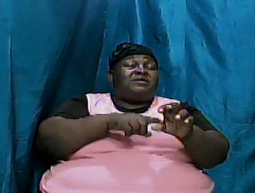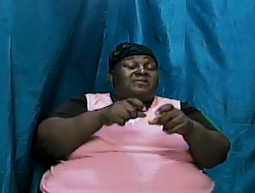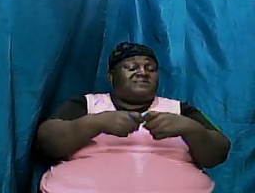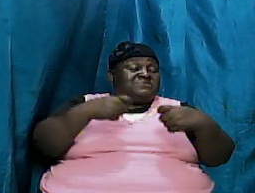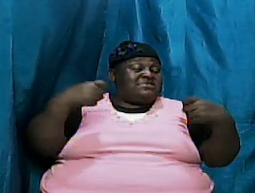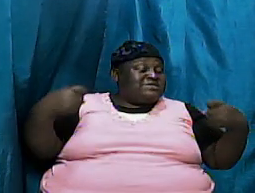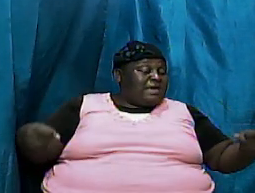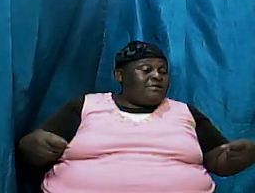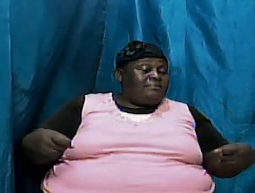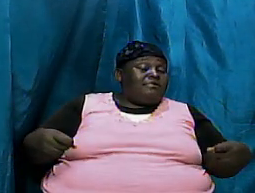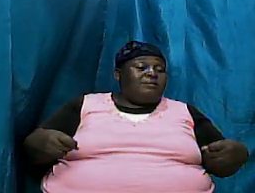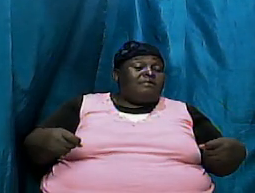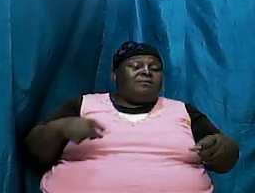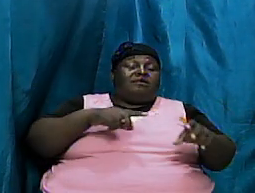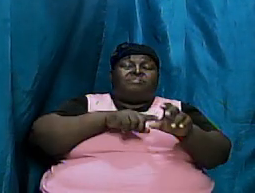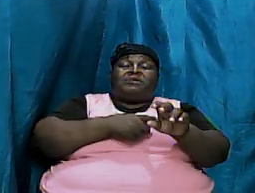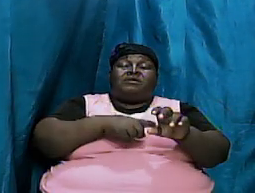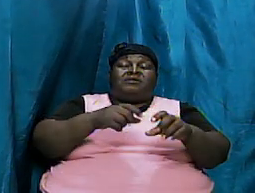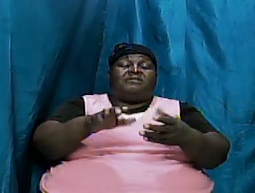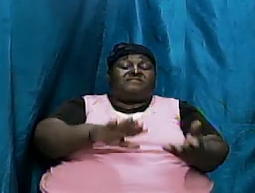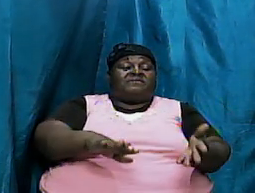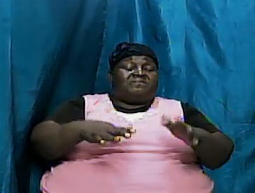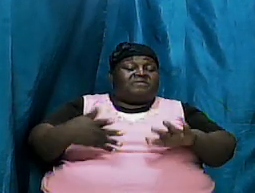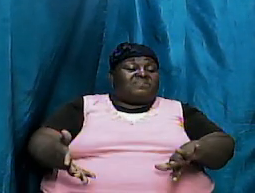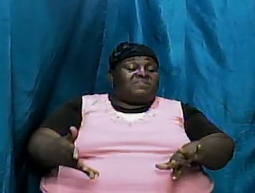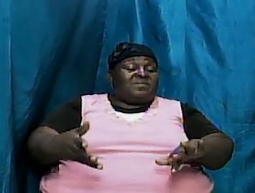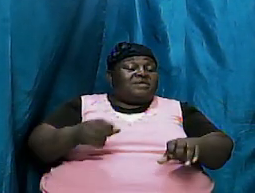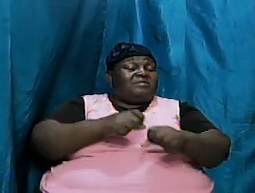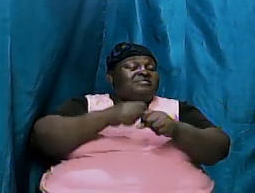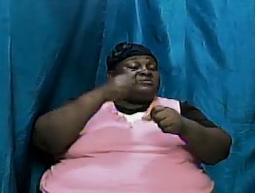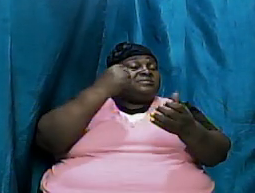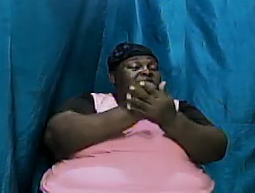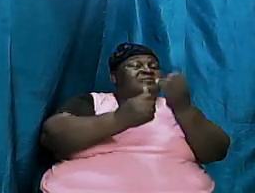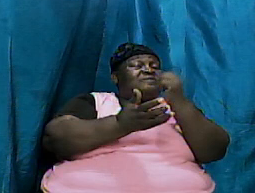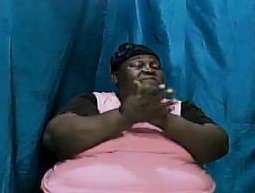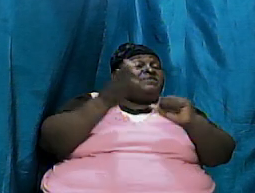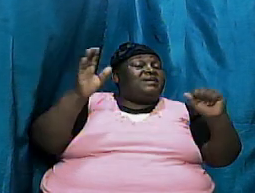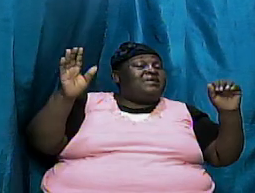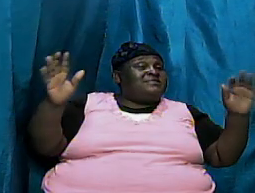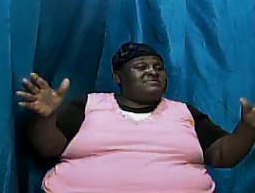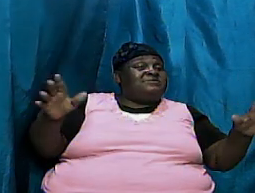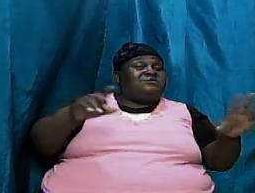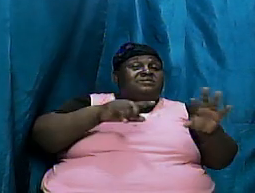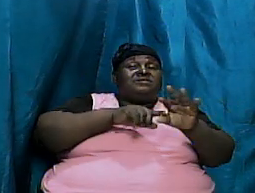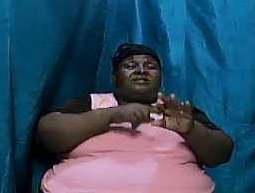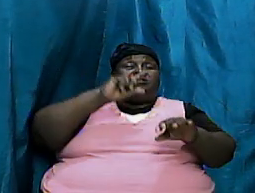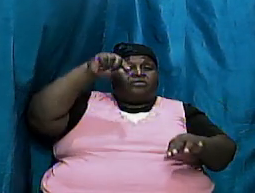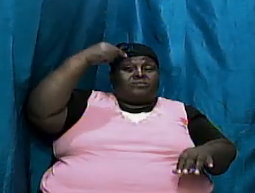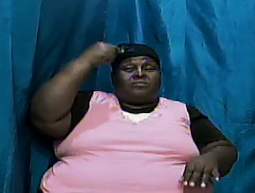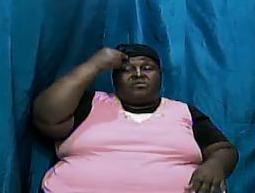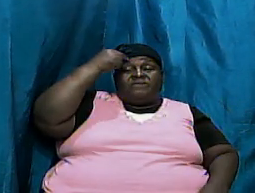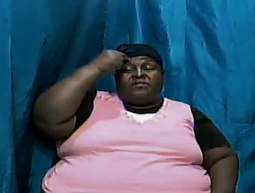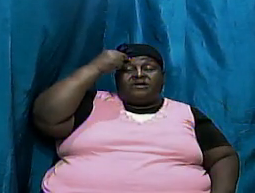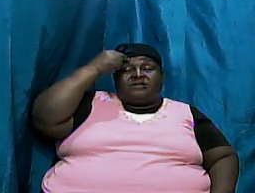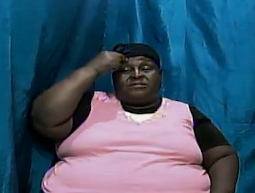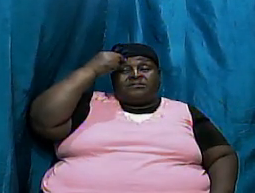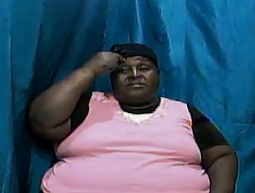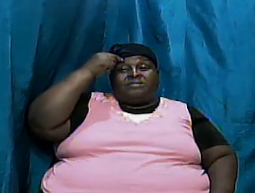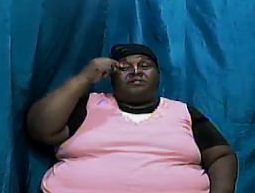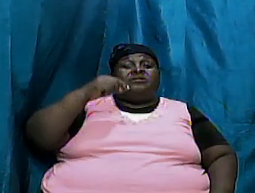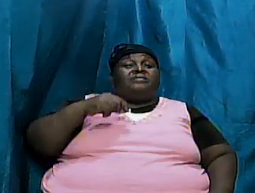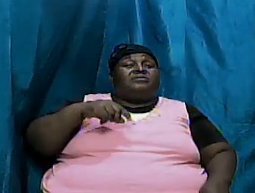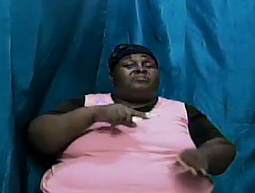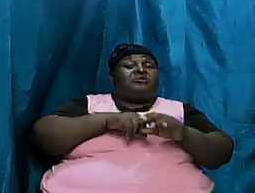beginning of death the beginning of sacrifices the beginning of governments the beginning of